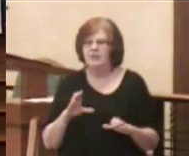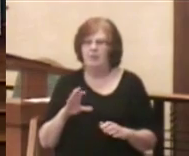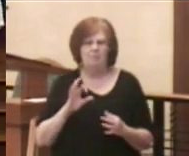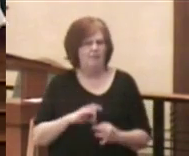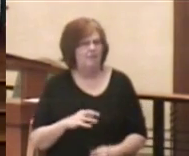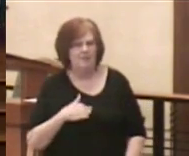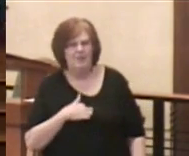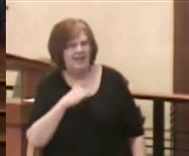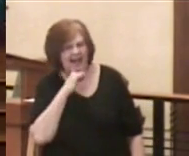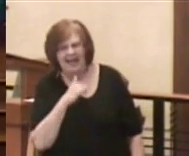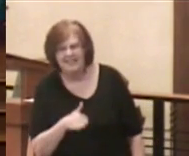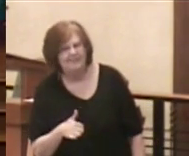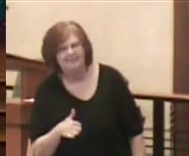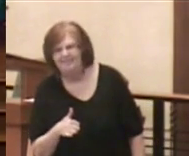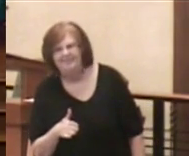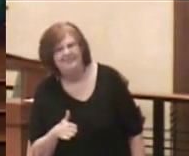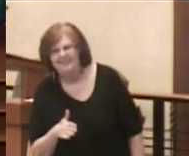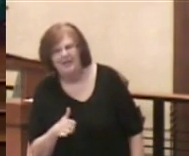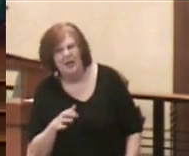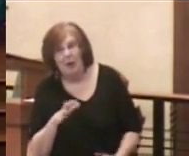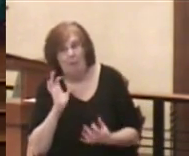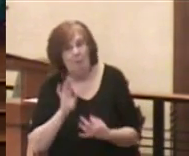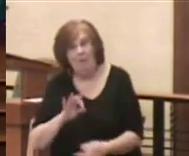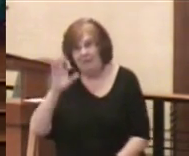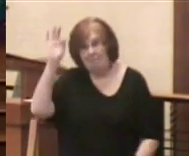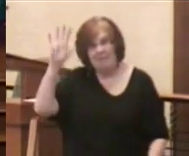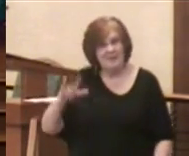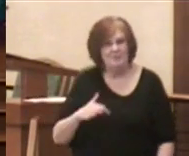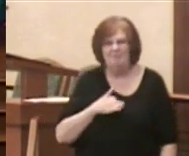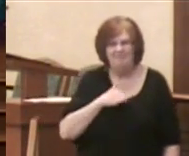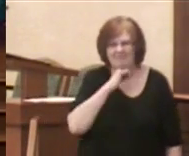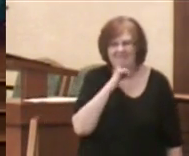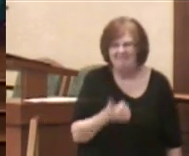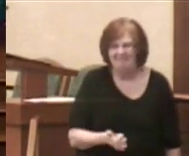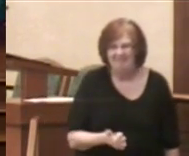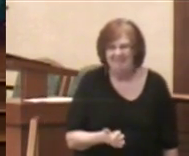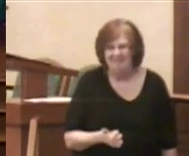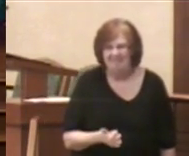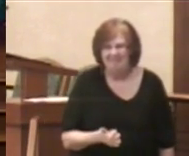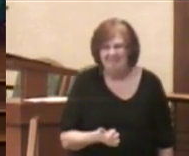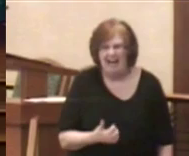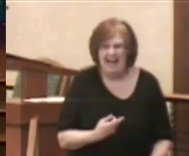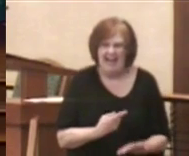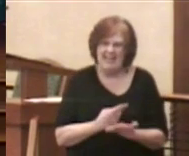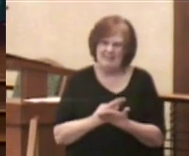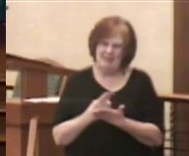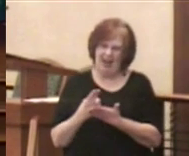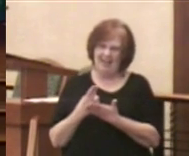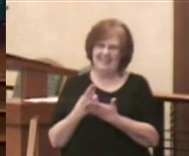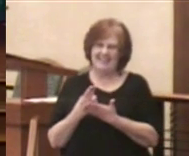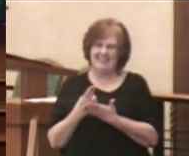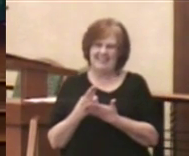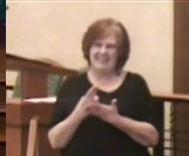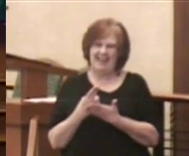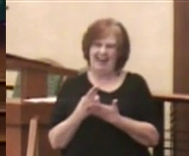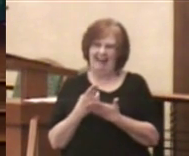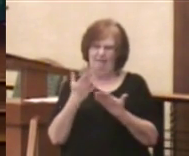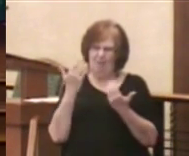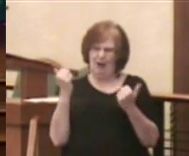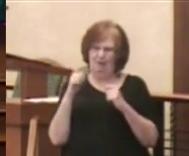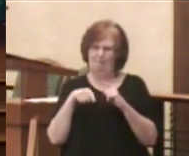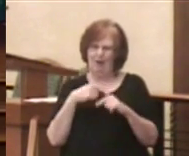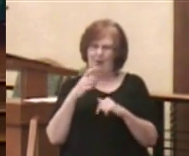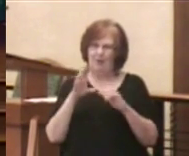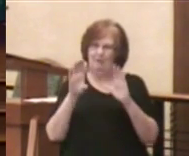person, and I'm not a perfect pastor. And to be totally honest, I sort of forgot about this picture above my door